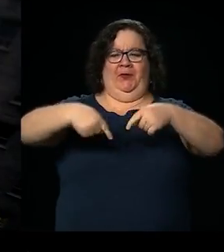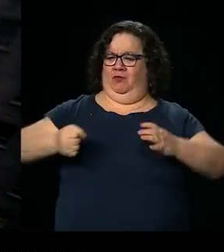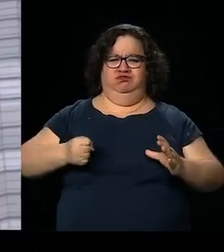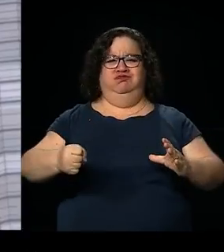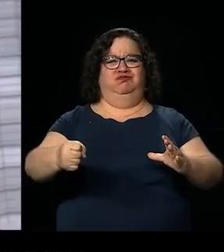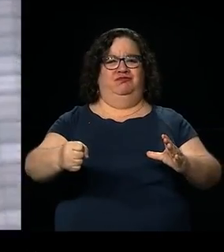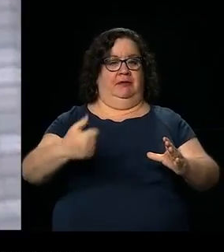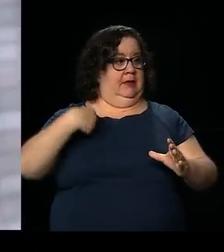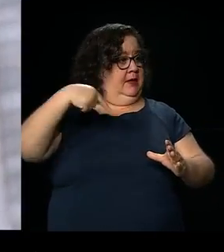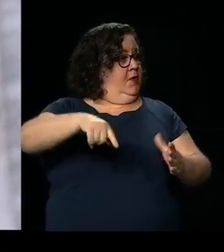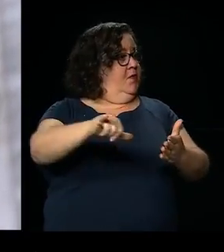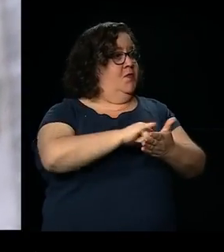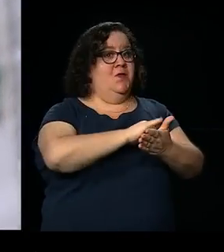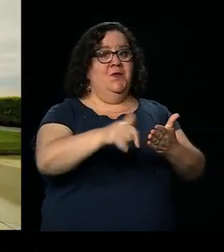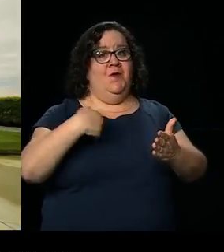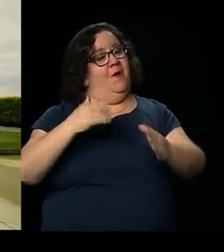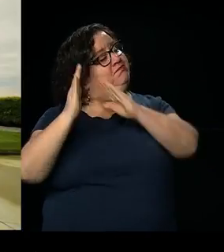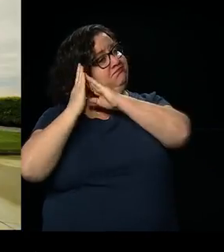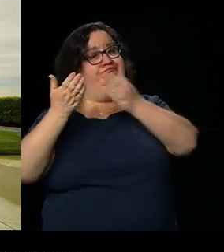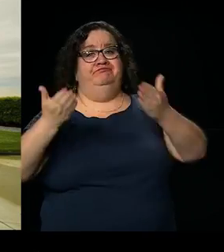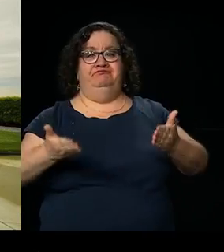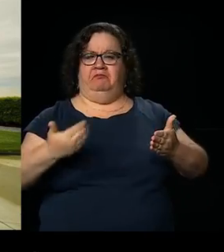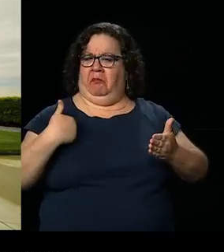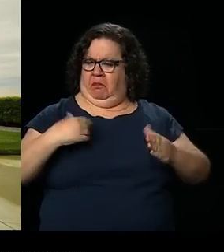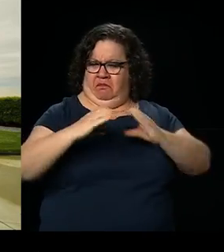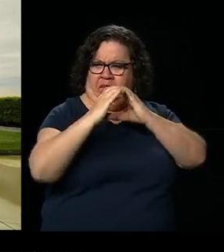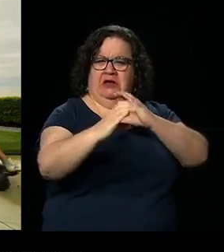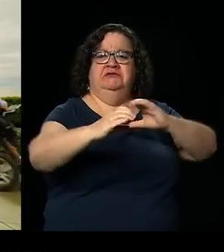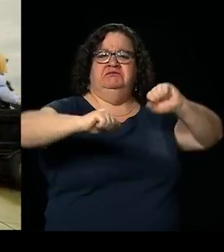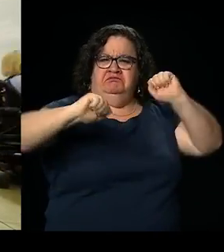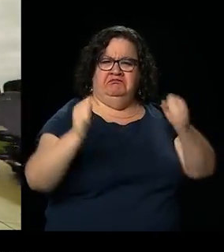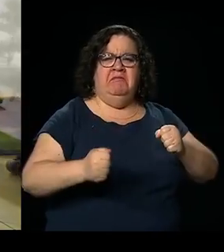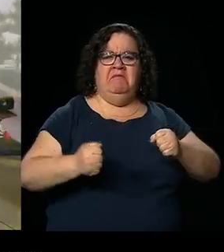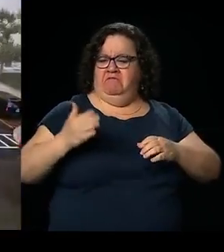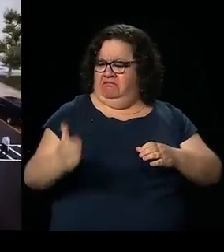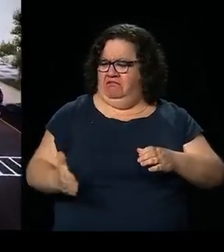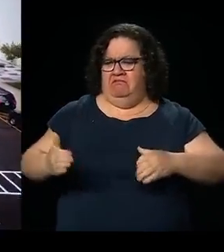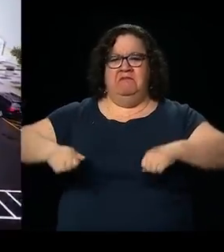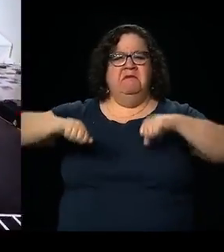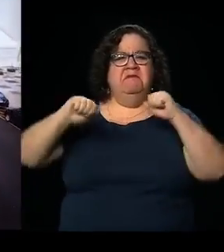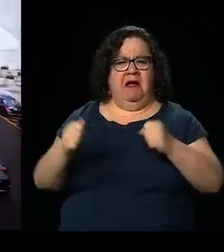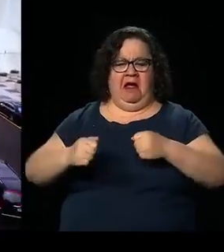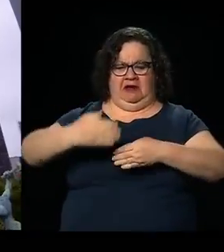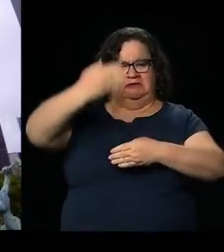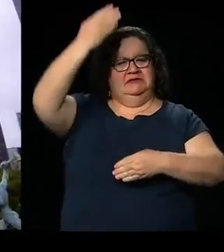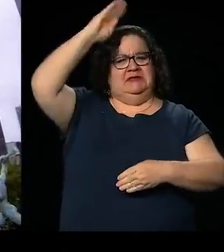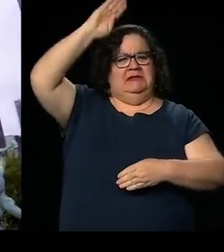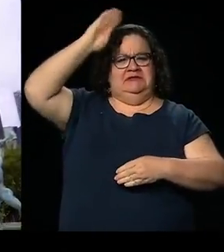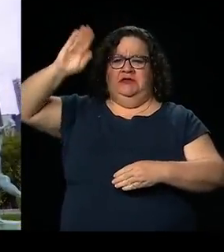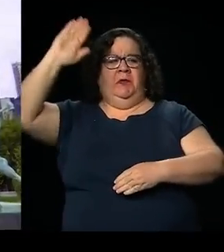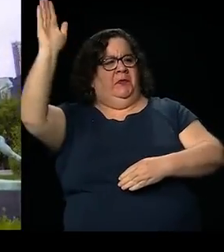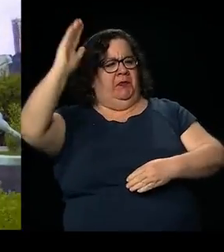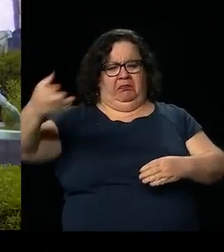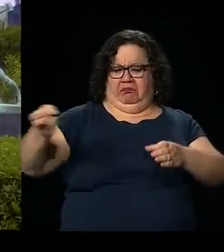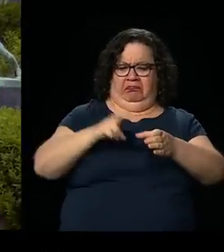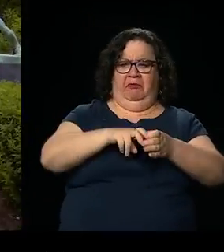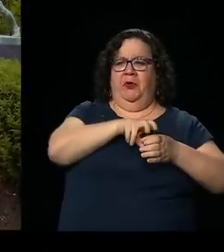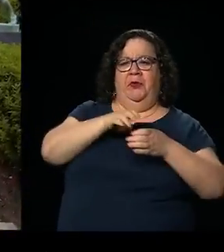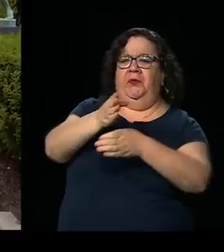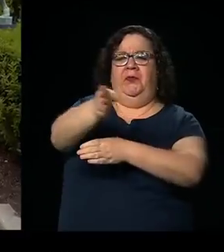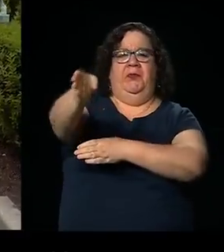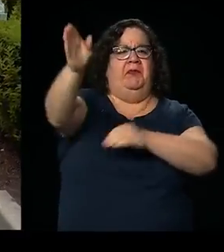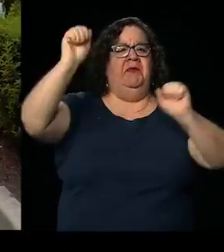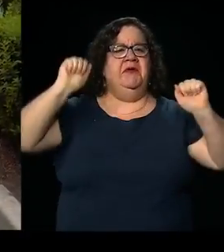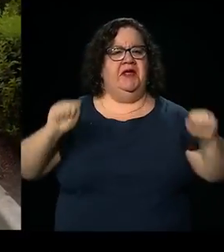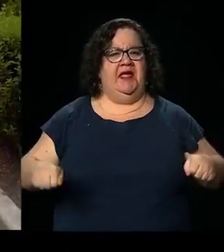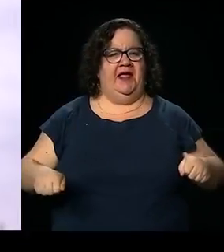New York, I can catch the bus, the train, or a taxi now and get to anywhere I need to go. I am